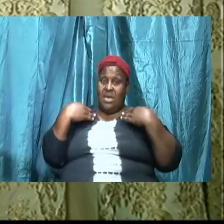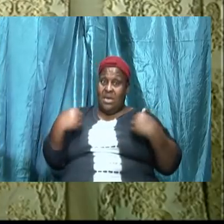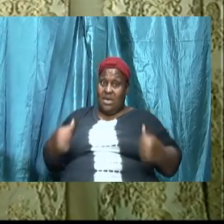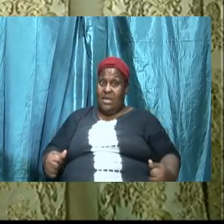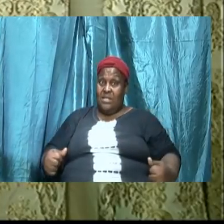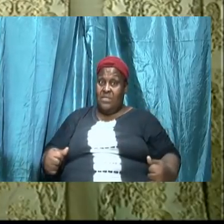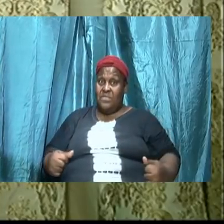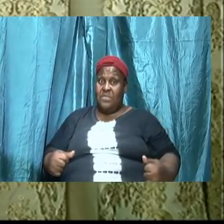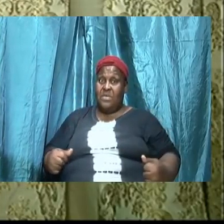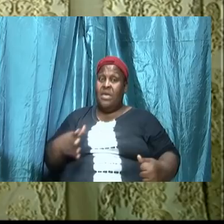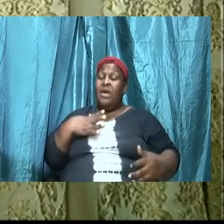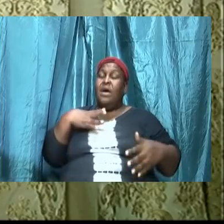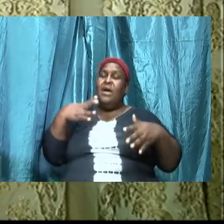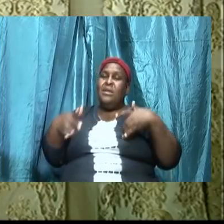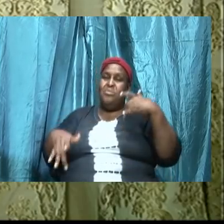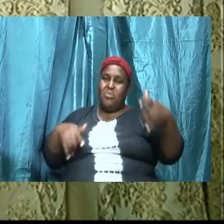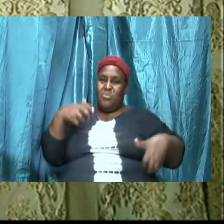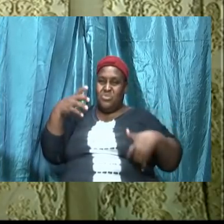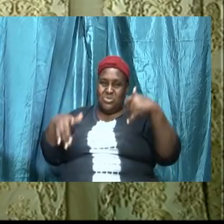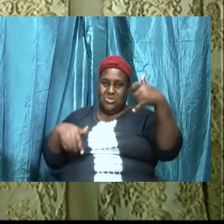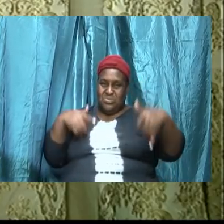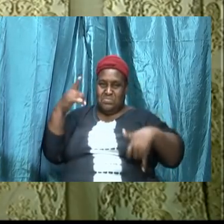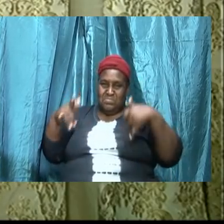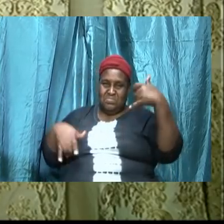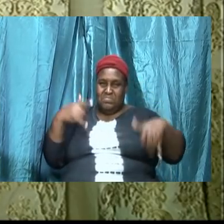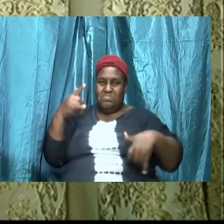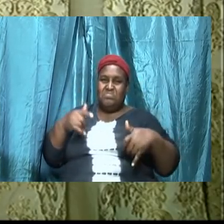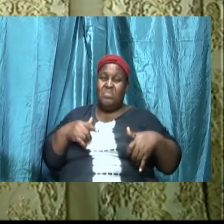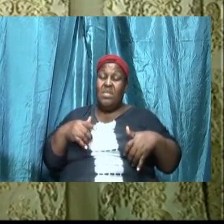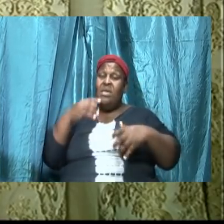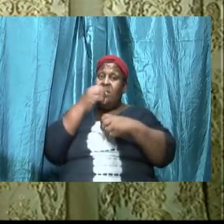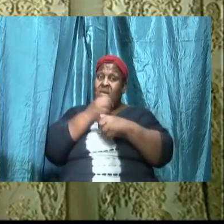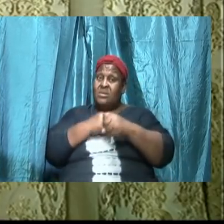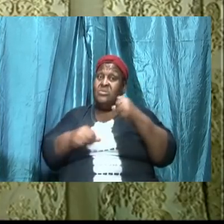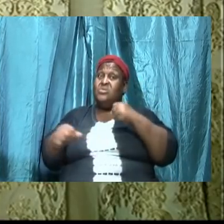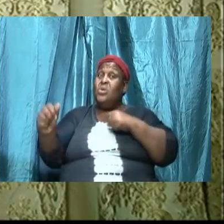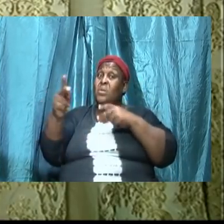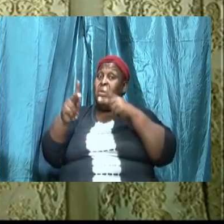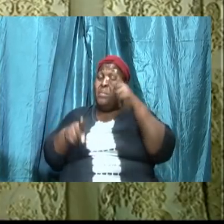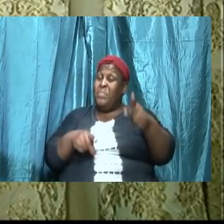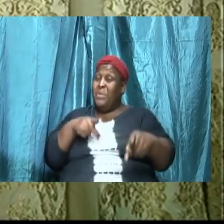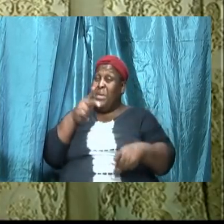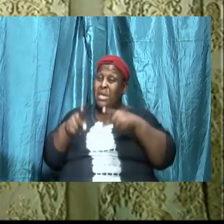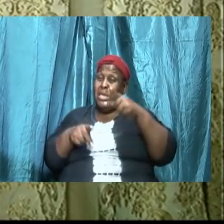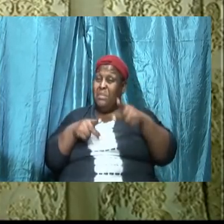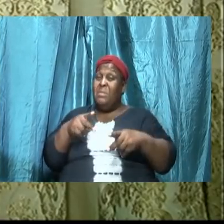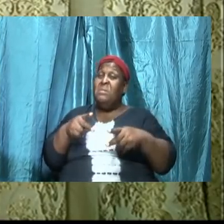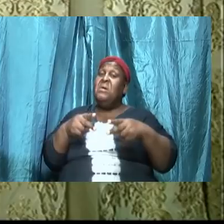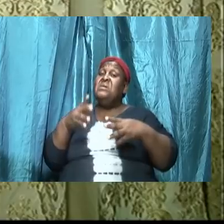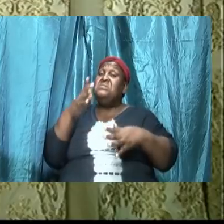people are depressed some people are physically sick